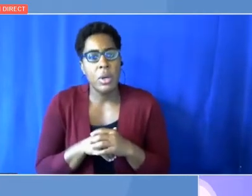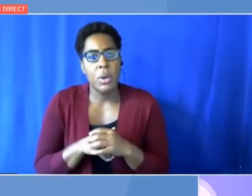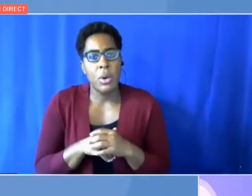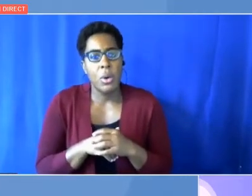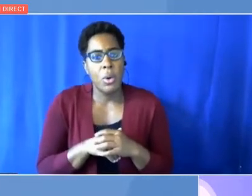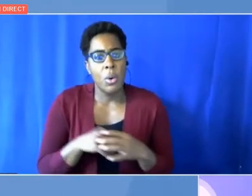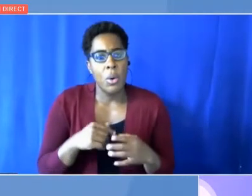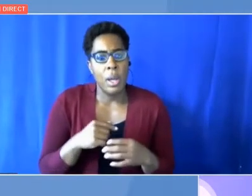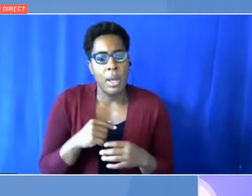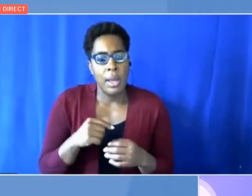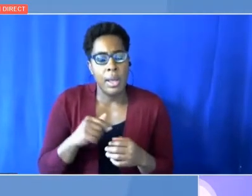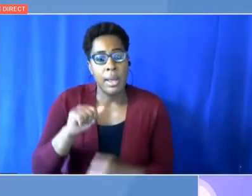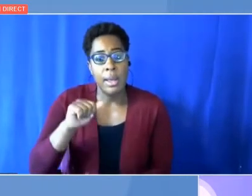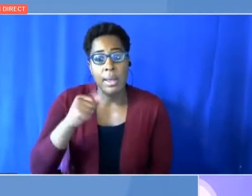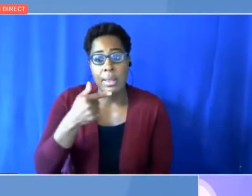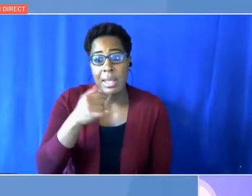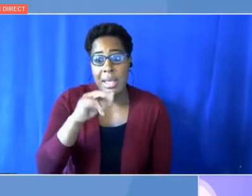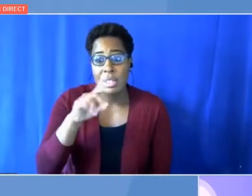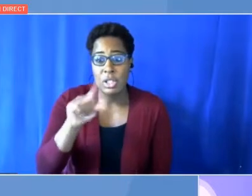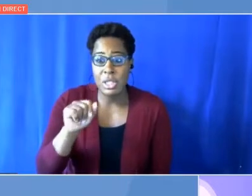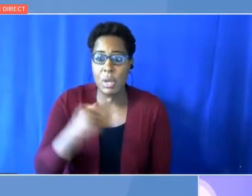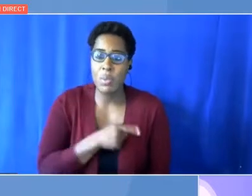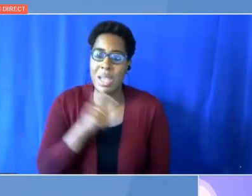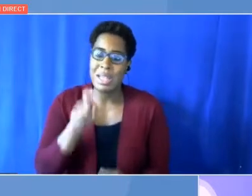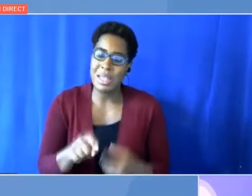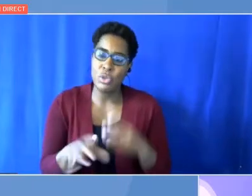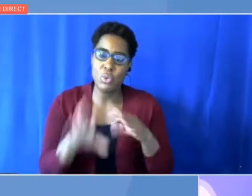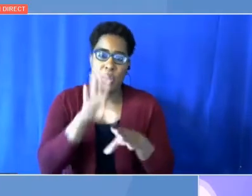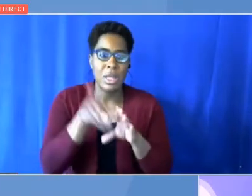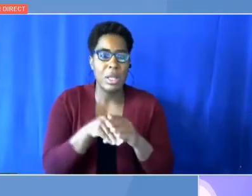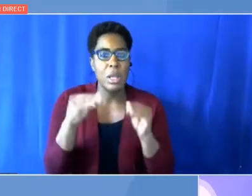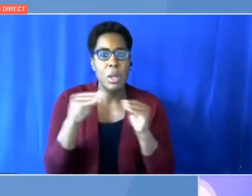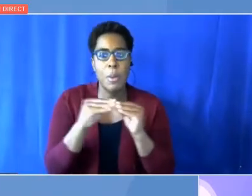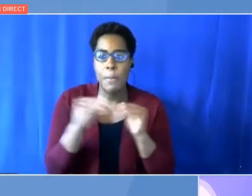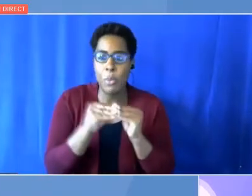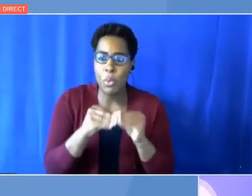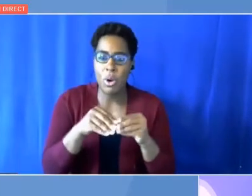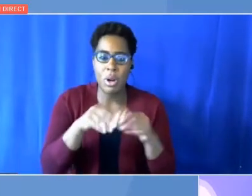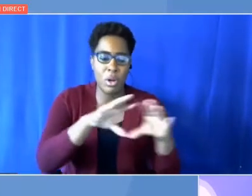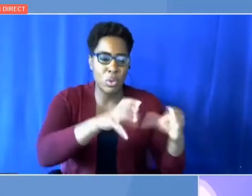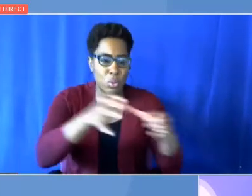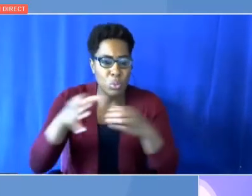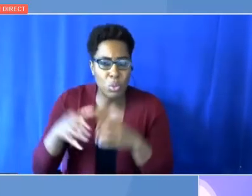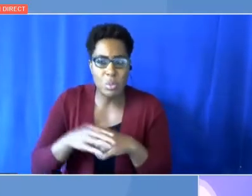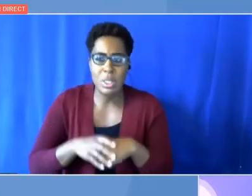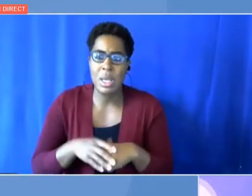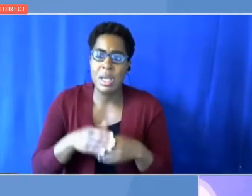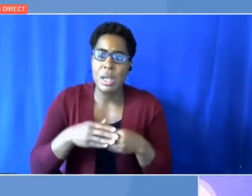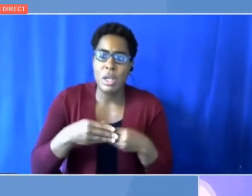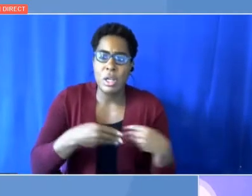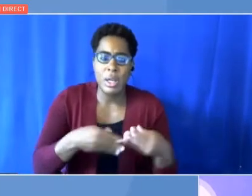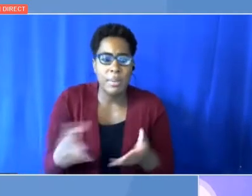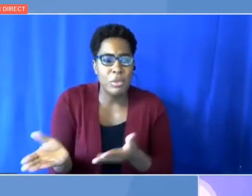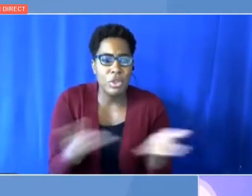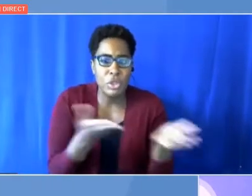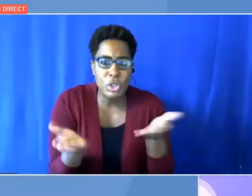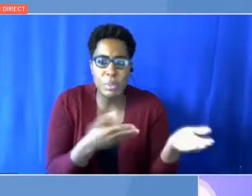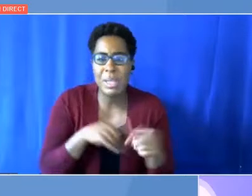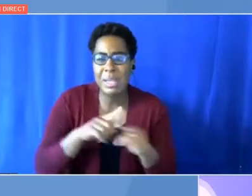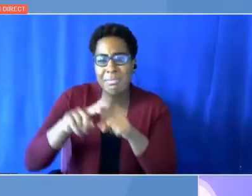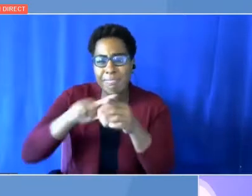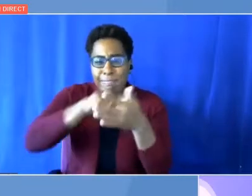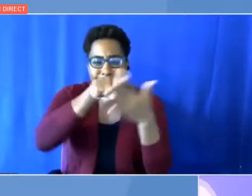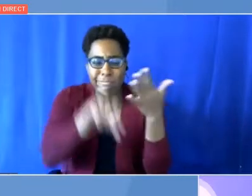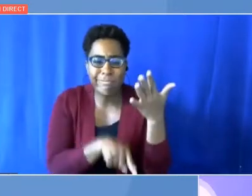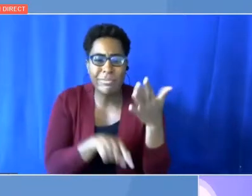multilaterally to more sectors, to buildings, to cement, to shipping, steel, methane. There's a lot of other very heavy emitting sectors that we could do with this kind of